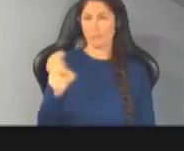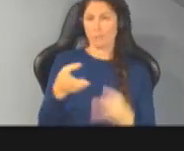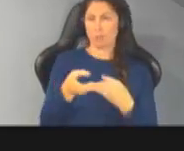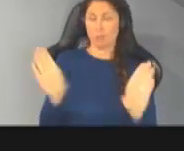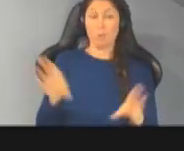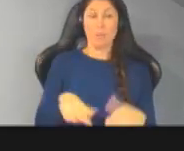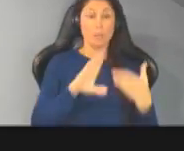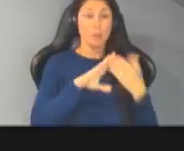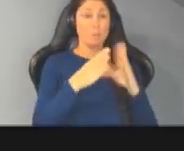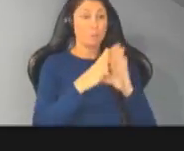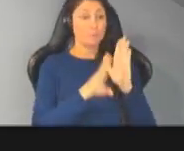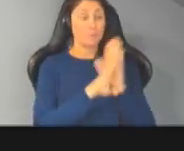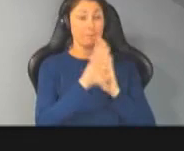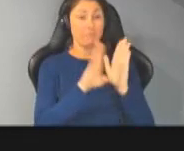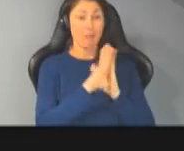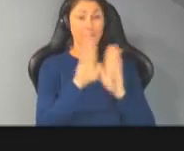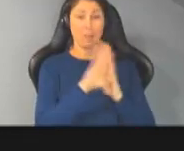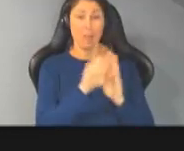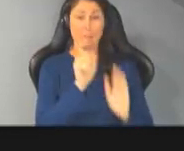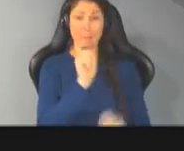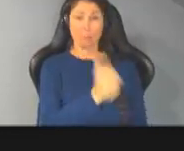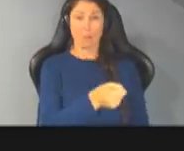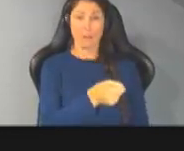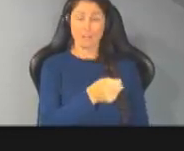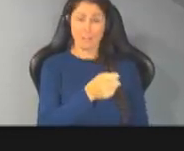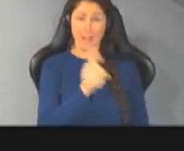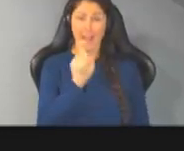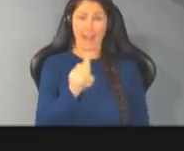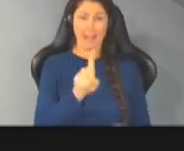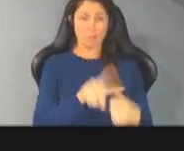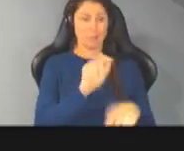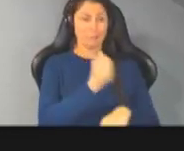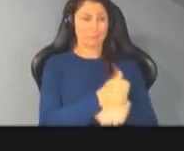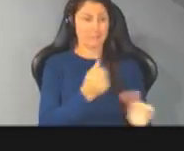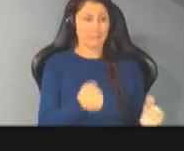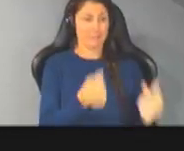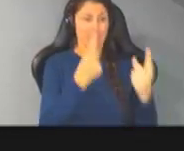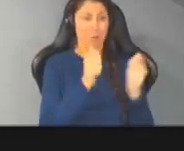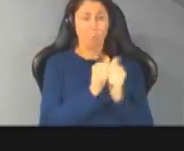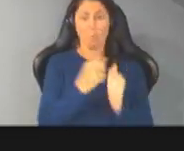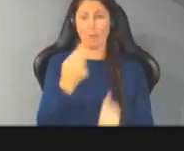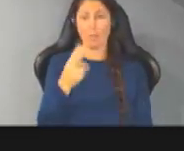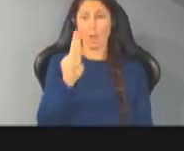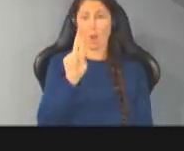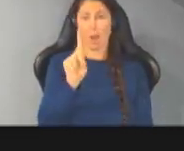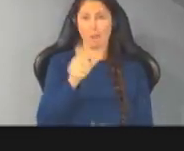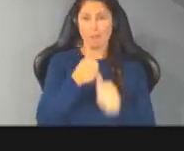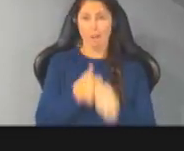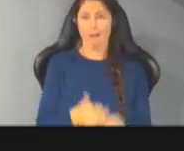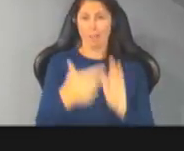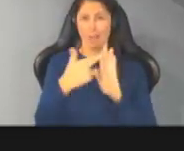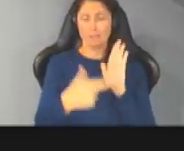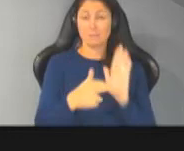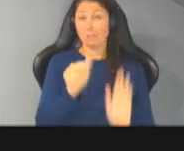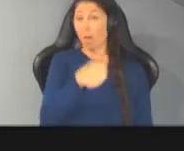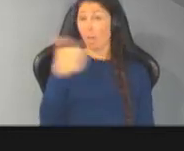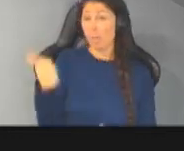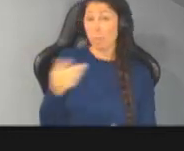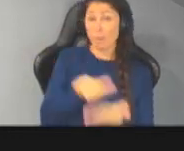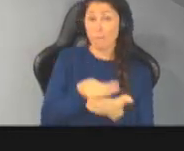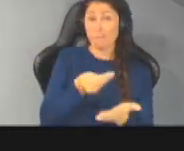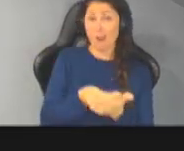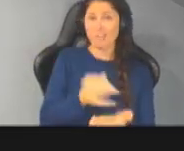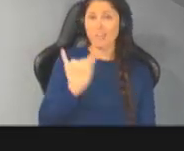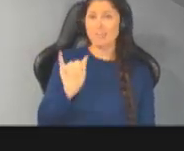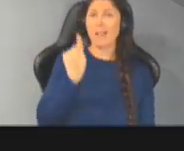block grants those have to be set spent in accordance with hud guidelines and other funds are made up of outside